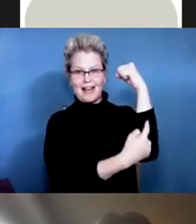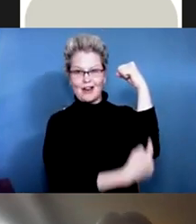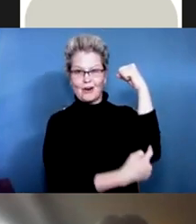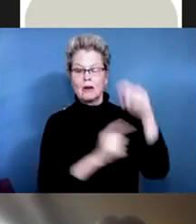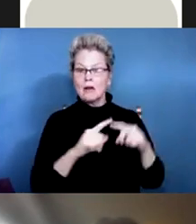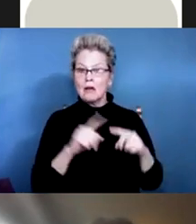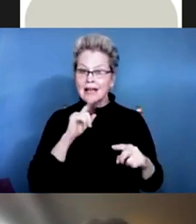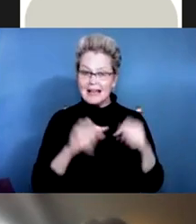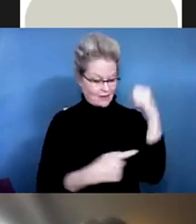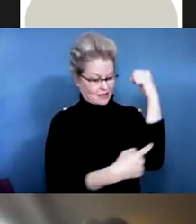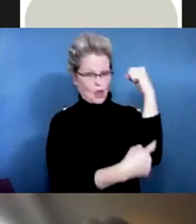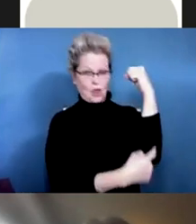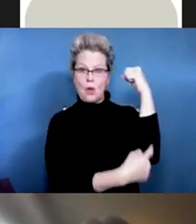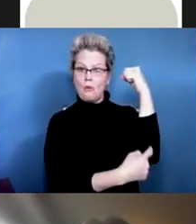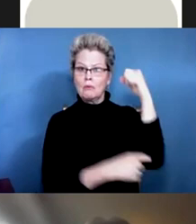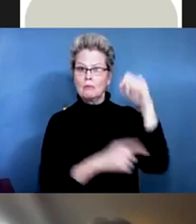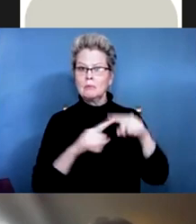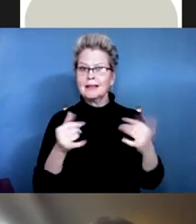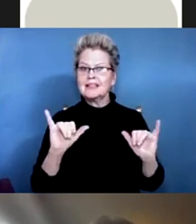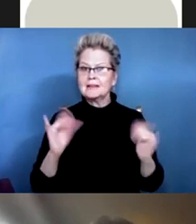hips and all the way down.